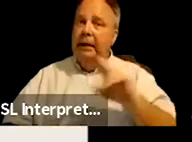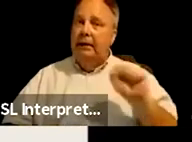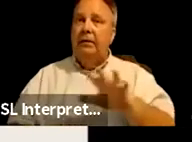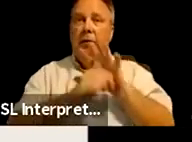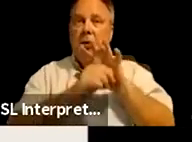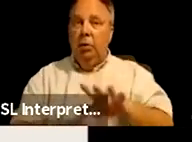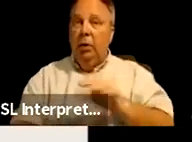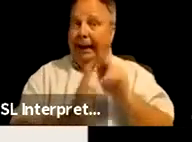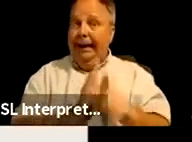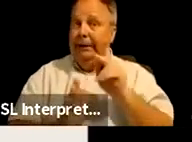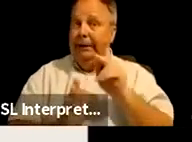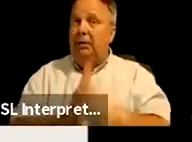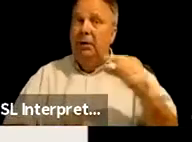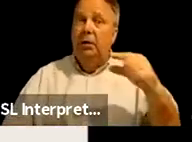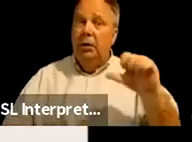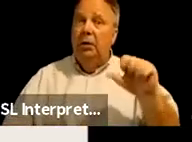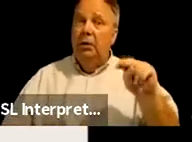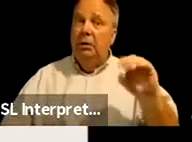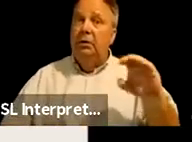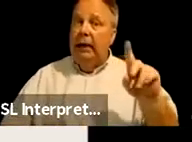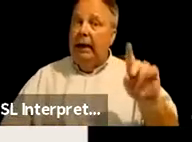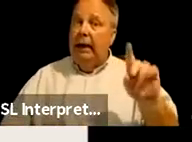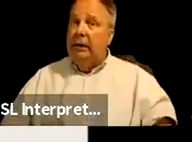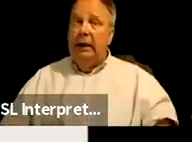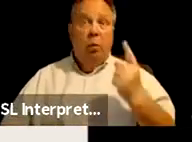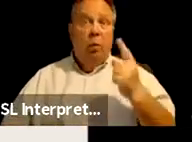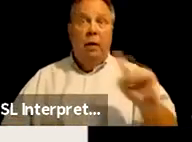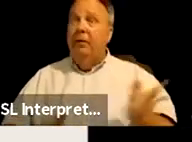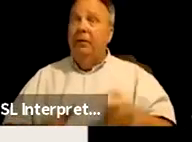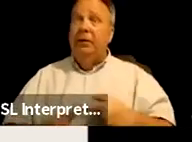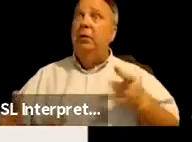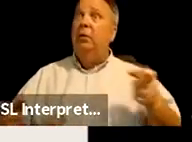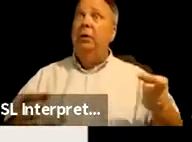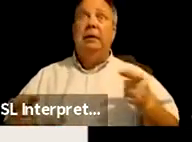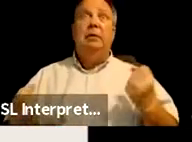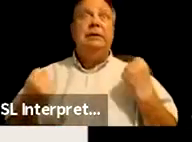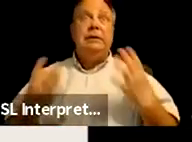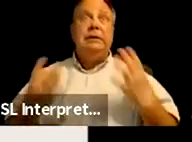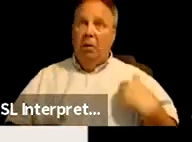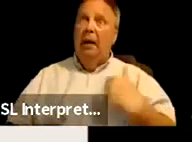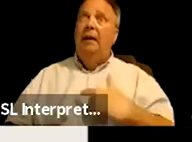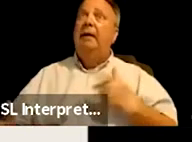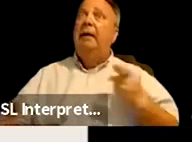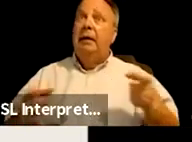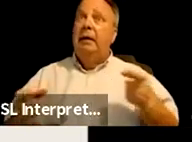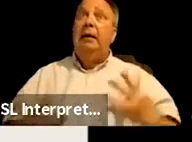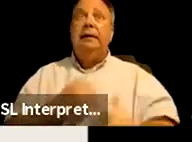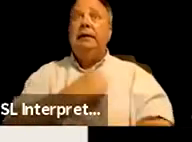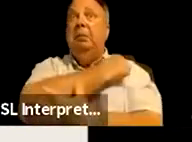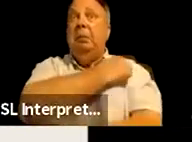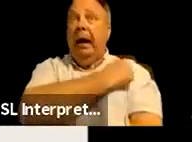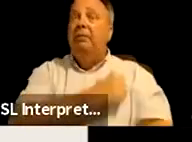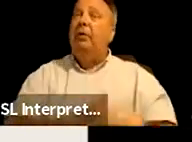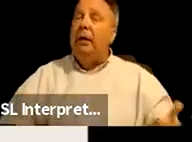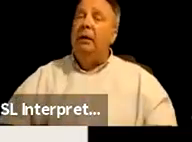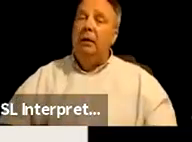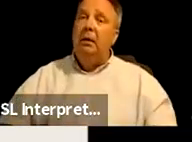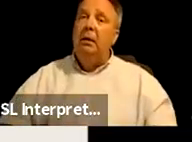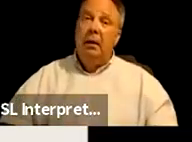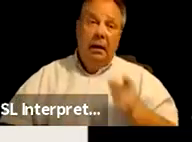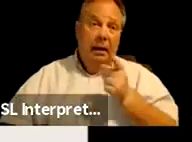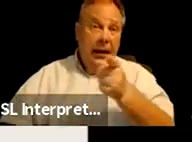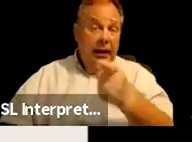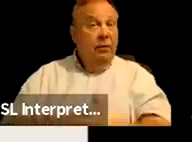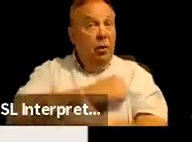genocide. So one of the first things that we're all dealing with, or so many of us are dealing with is poverty. If you are